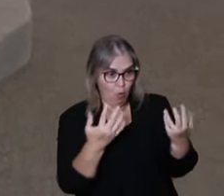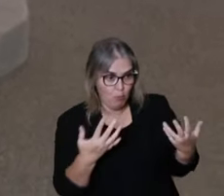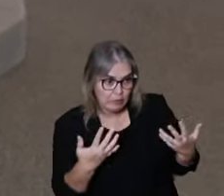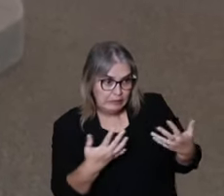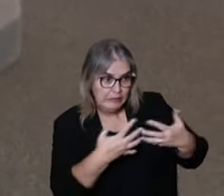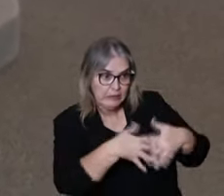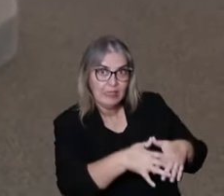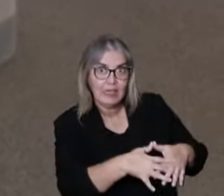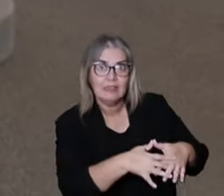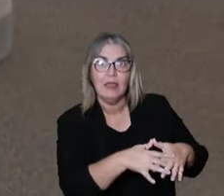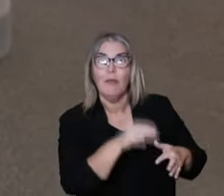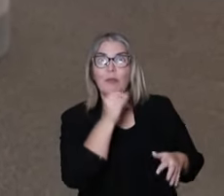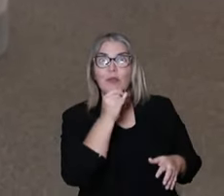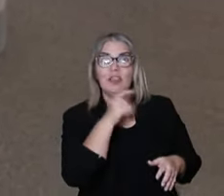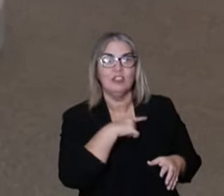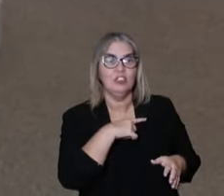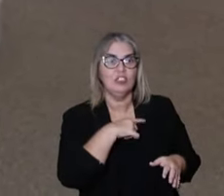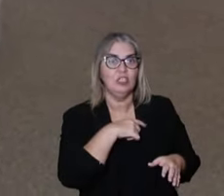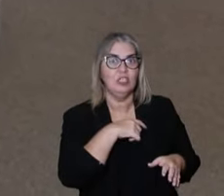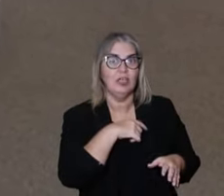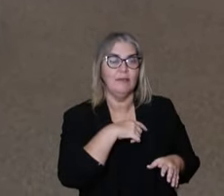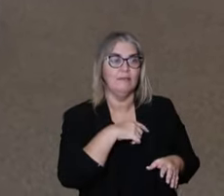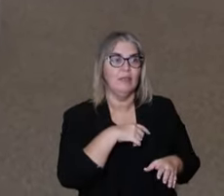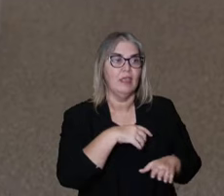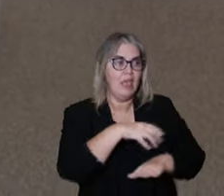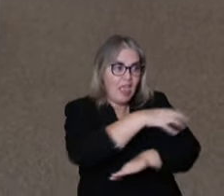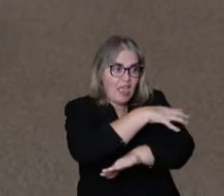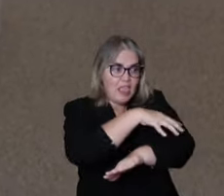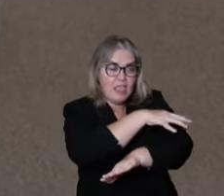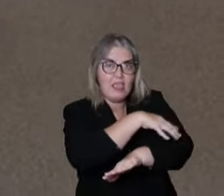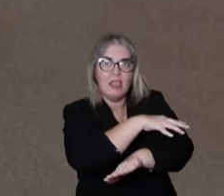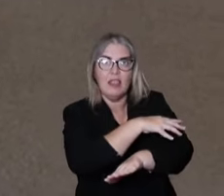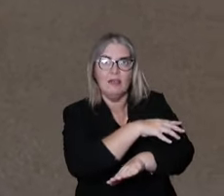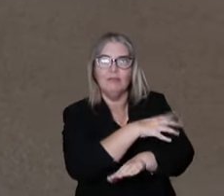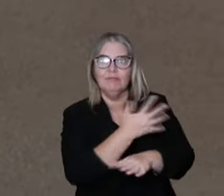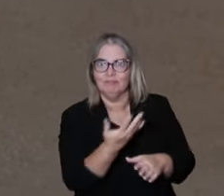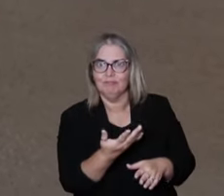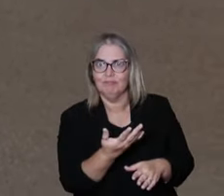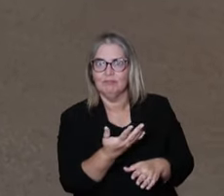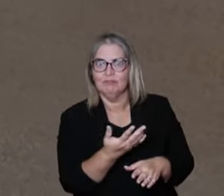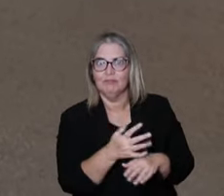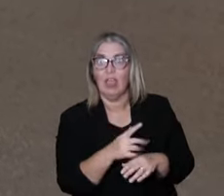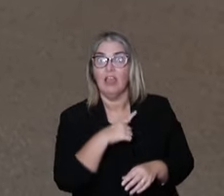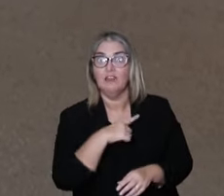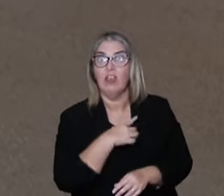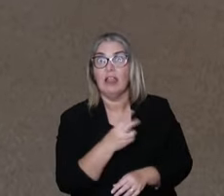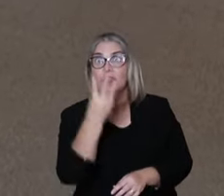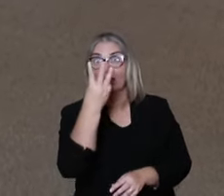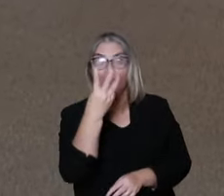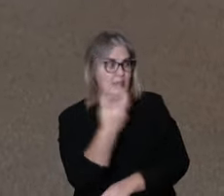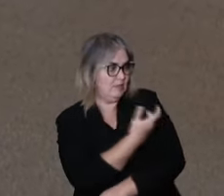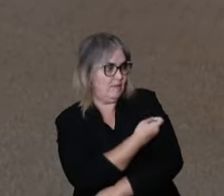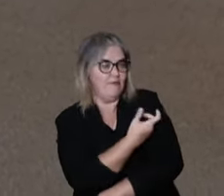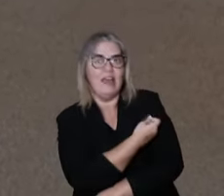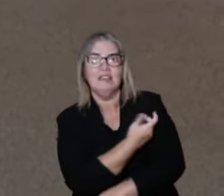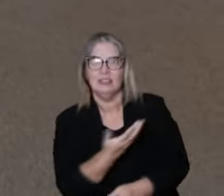idea of integration. Imagine an island of 11 million people, imagine they can have three vaccines.